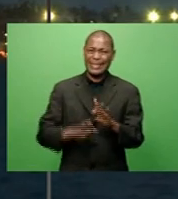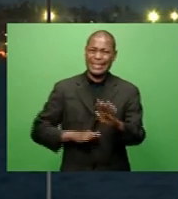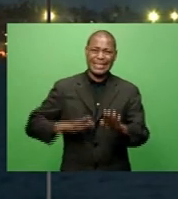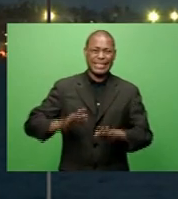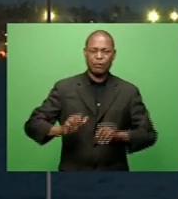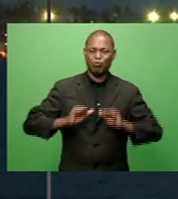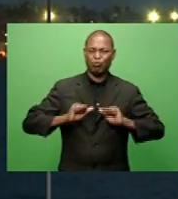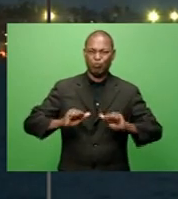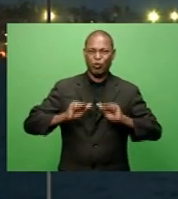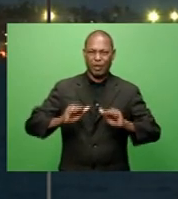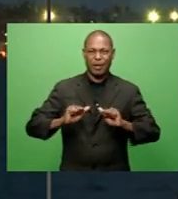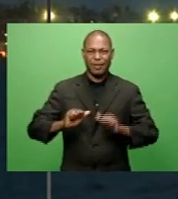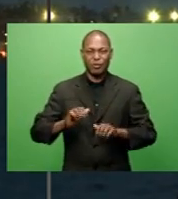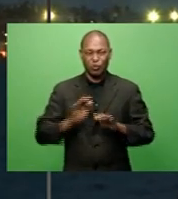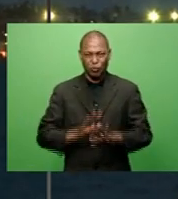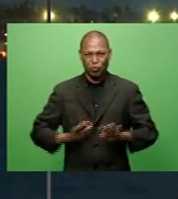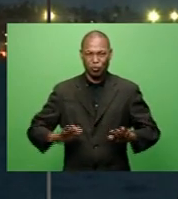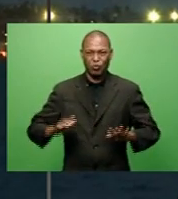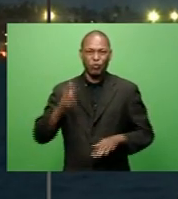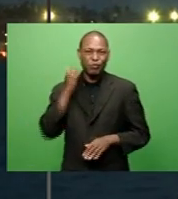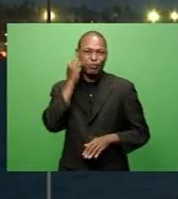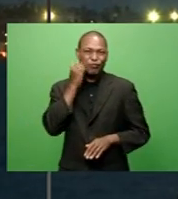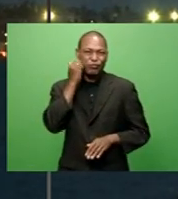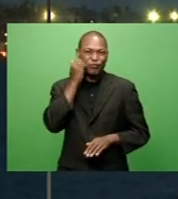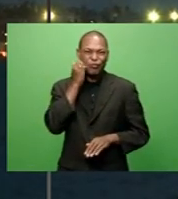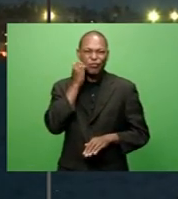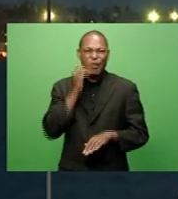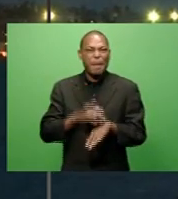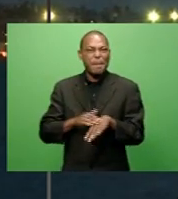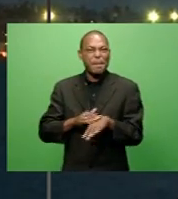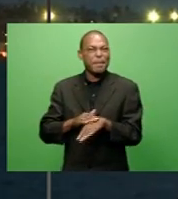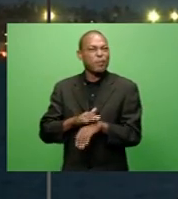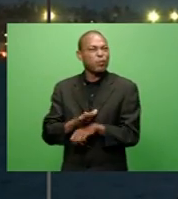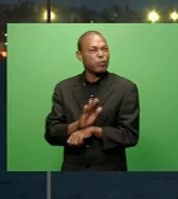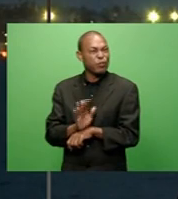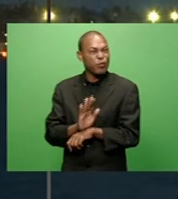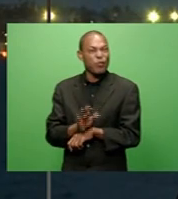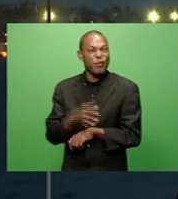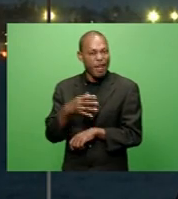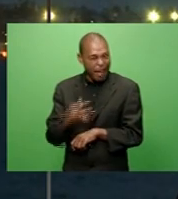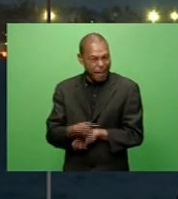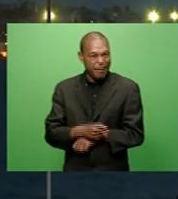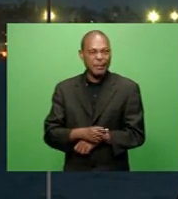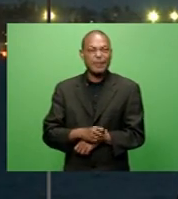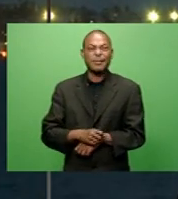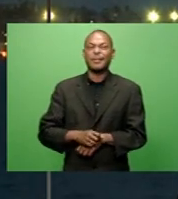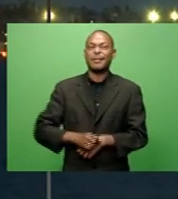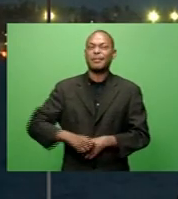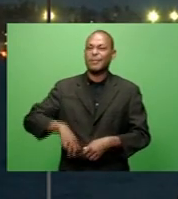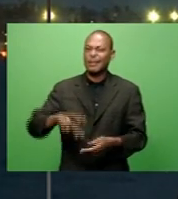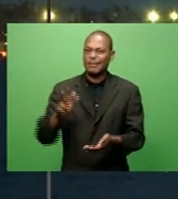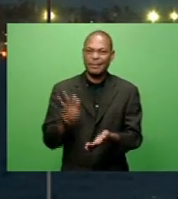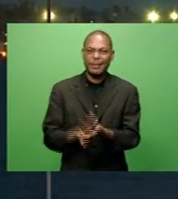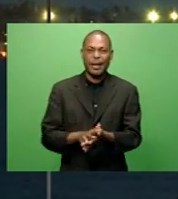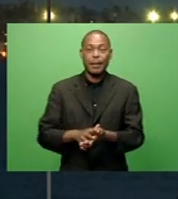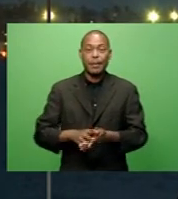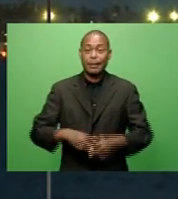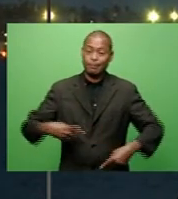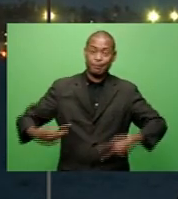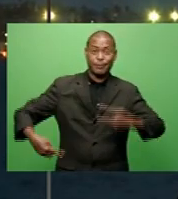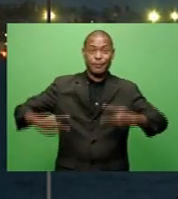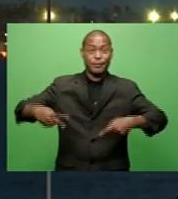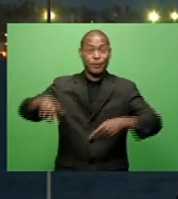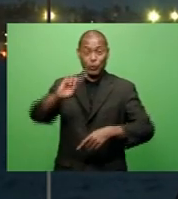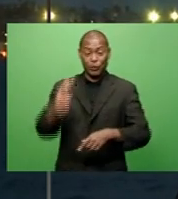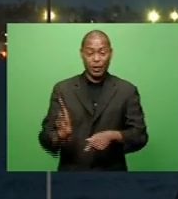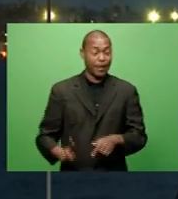children from prostitution and pornography, in agreeing to ratify international conventions. However, during debate in Parliament today, Attorney General